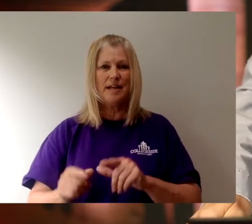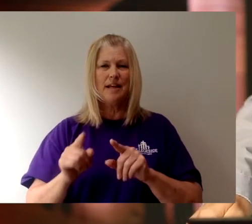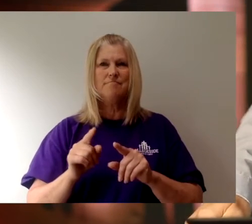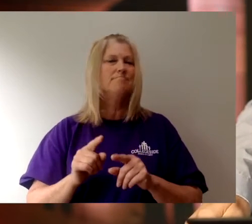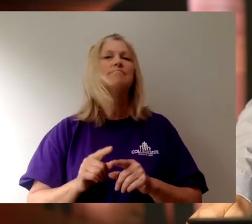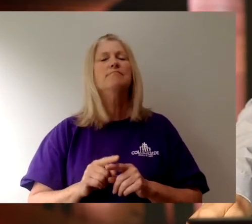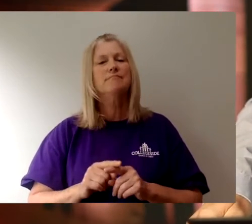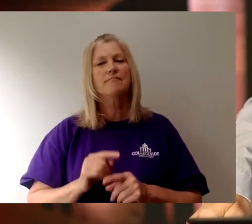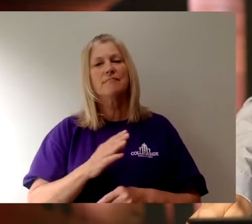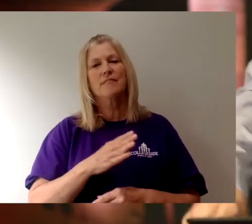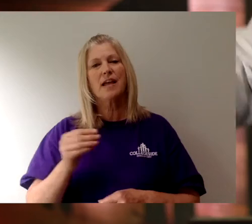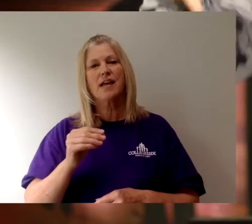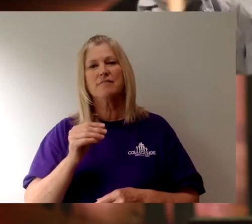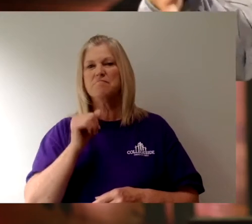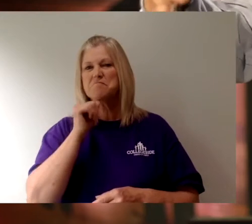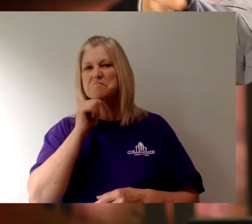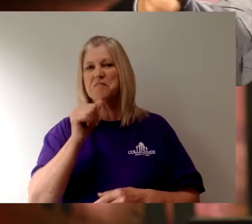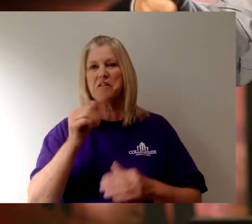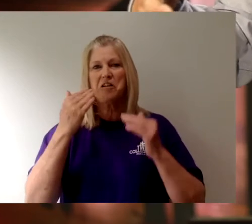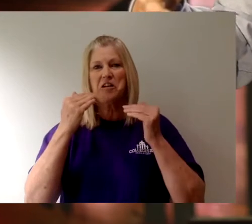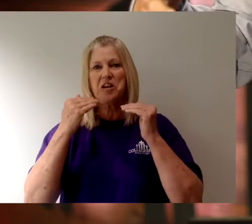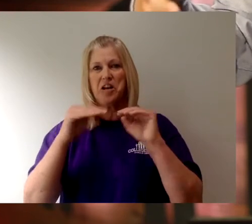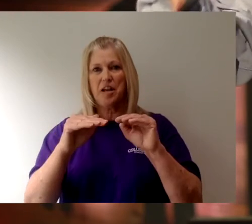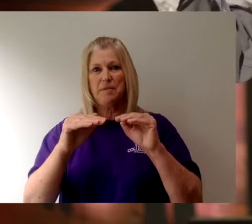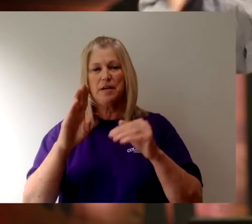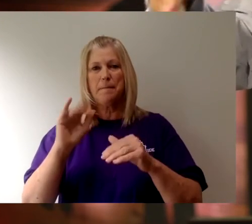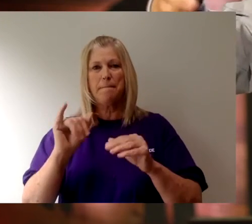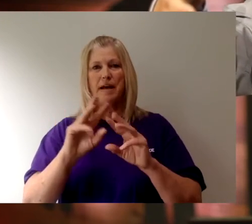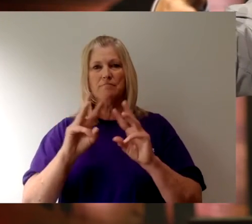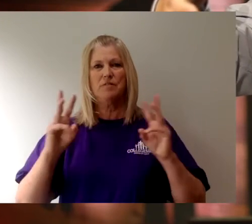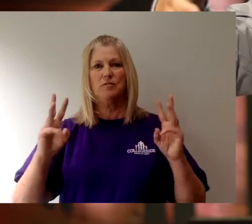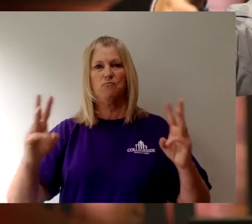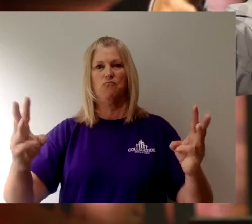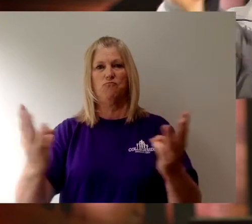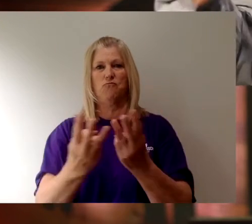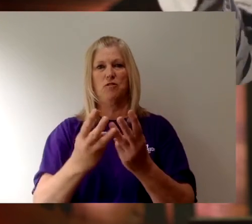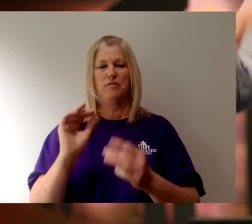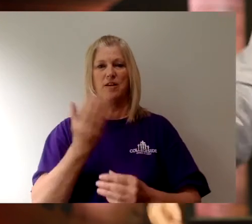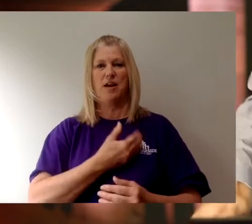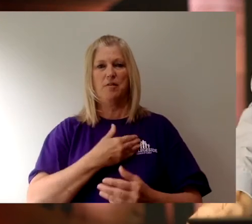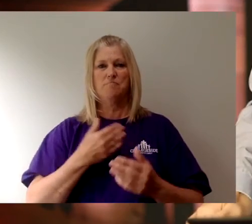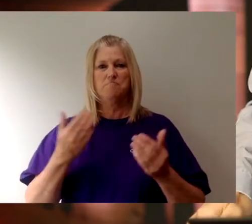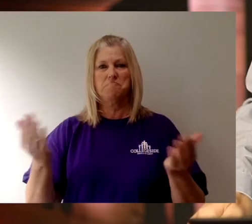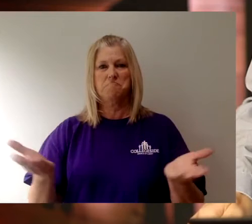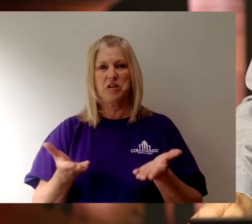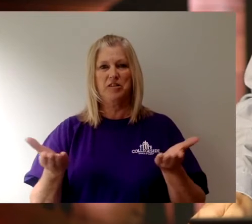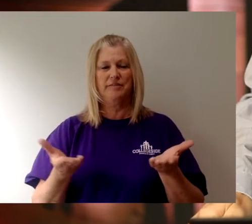as opposed to limited by the boundaries of our present.